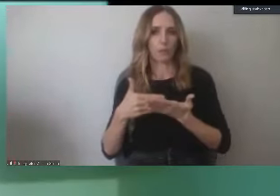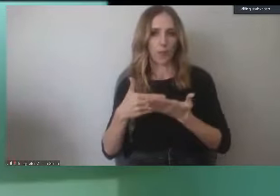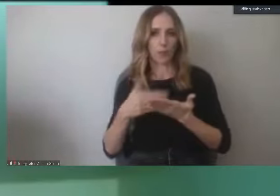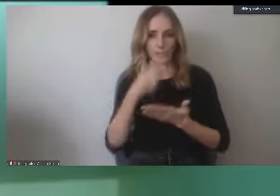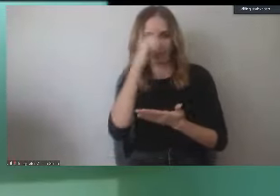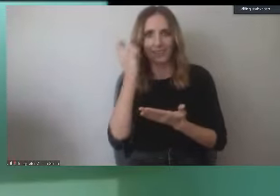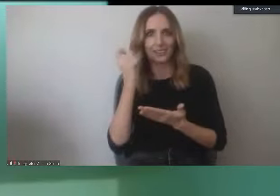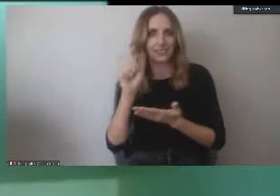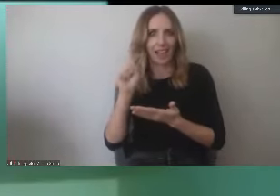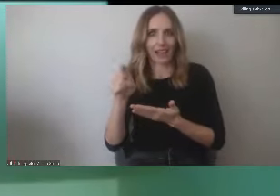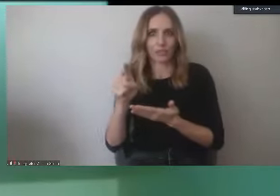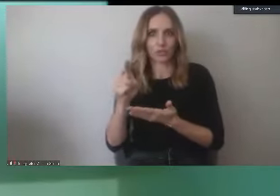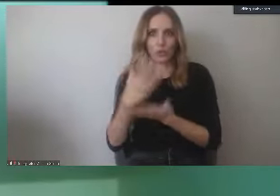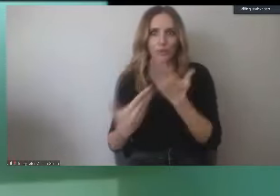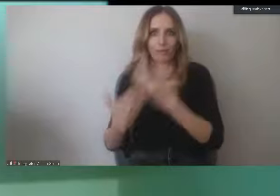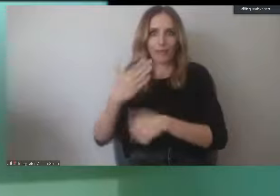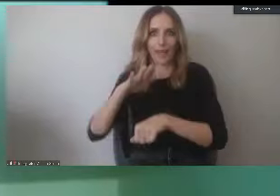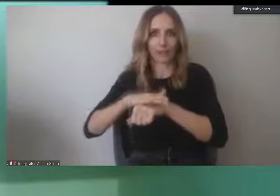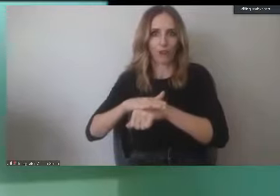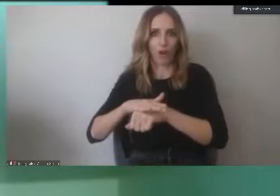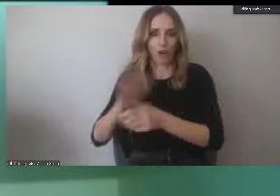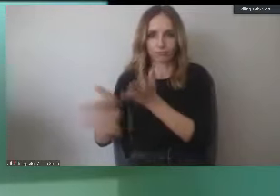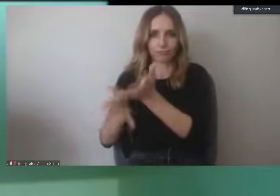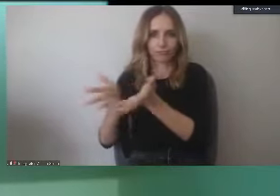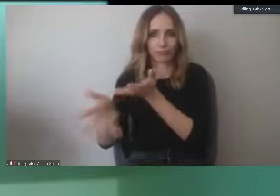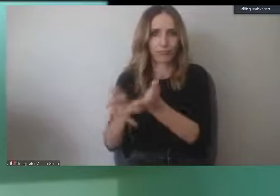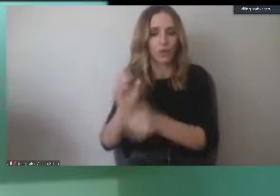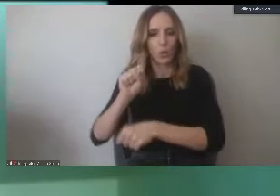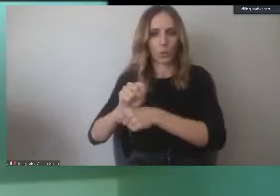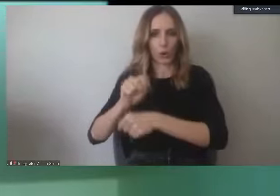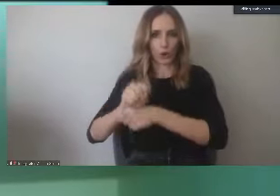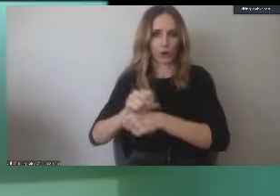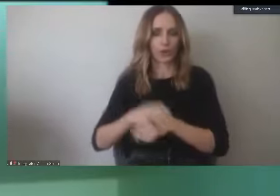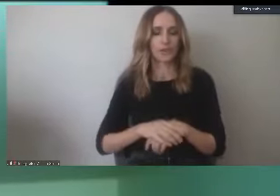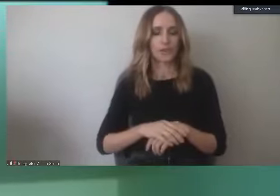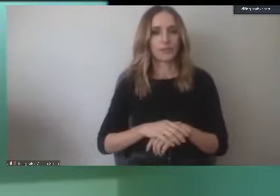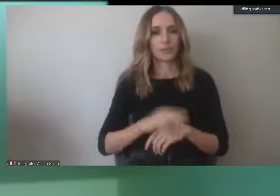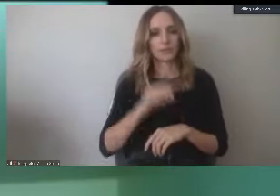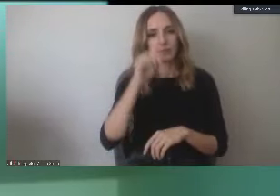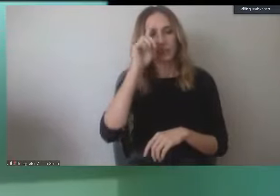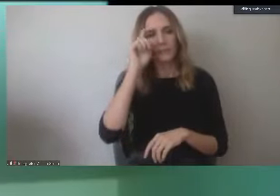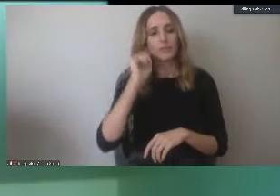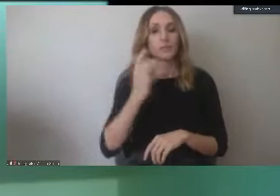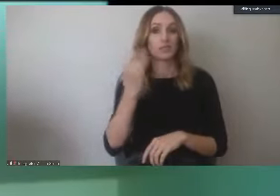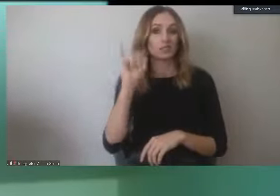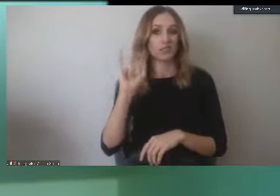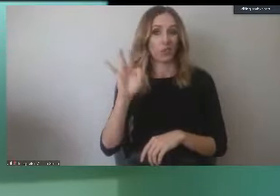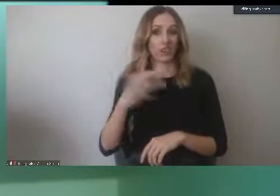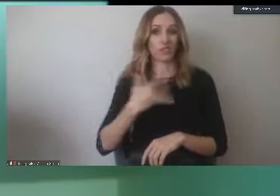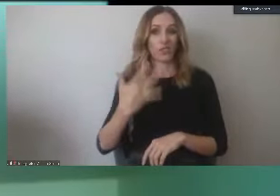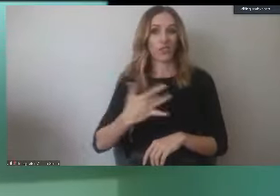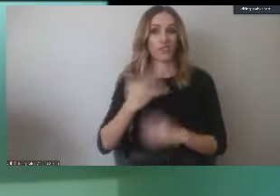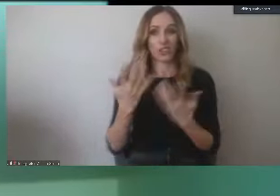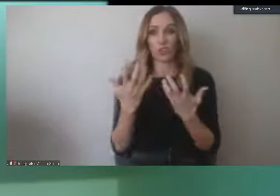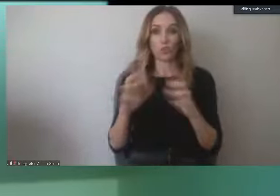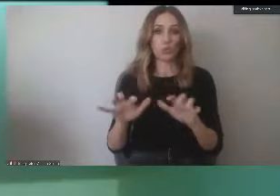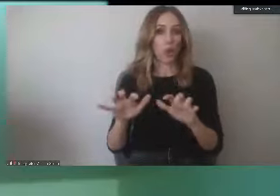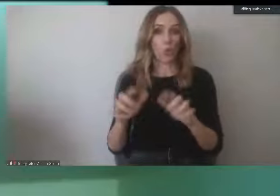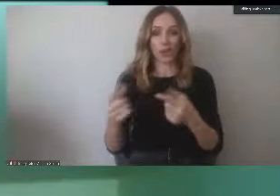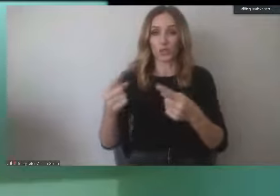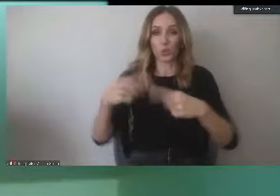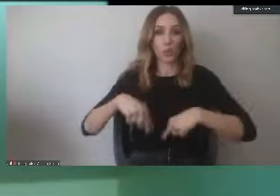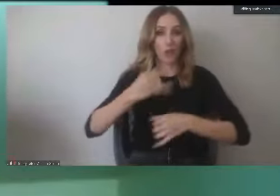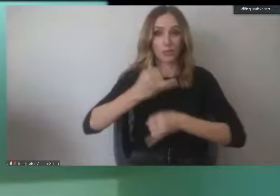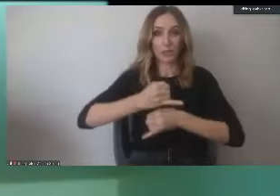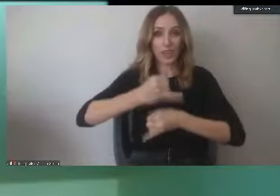to complete those courses without it. So if you feel that you do not want to come face-to-face